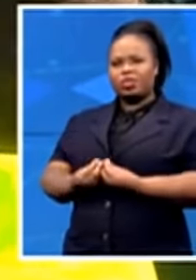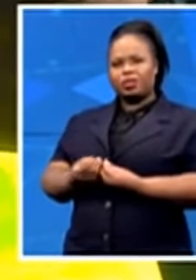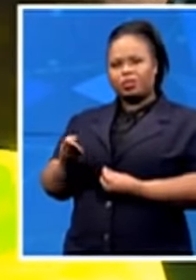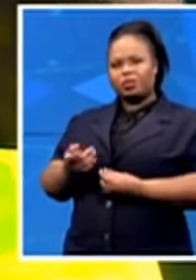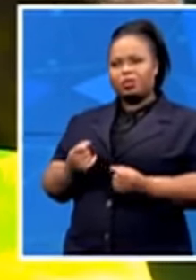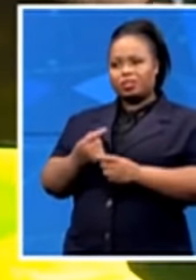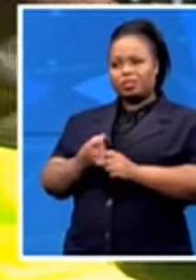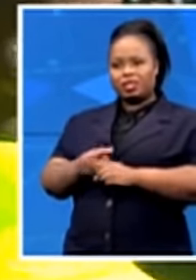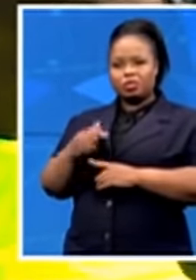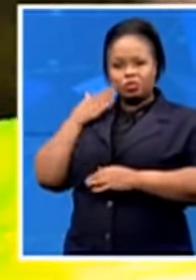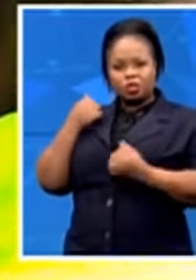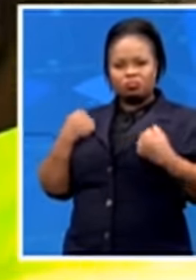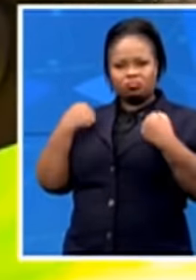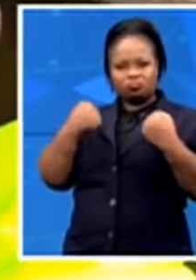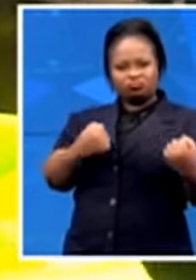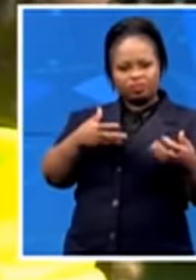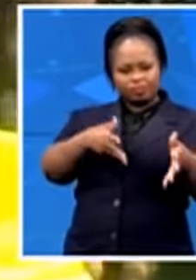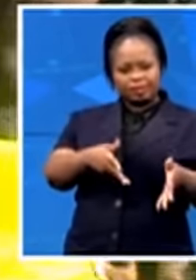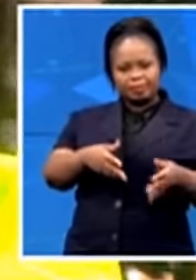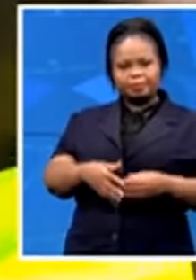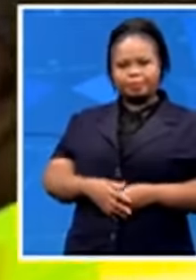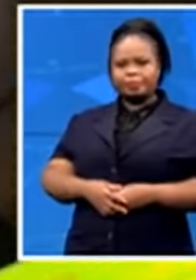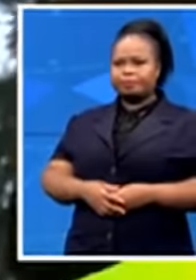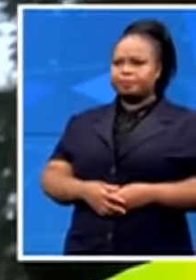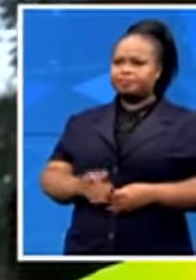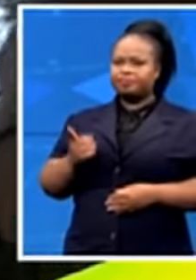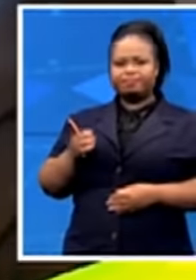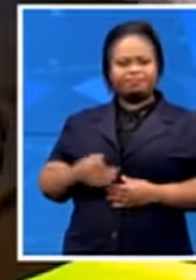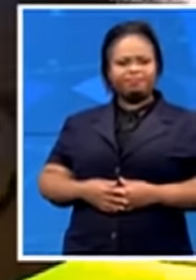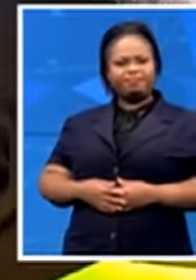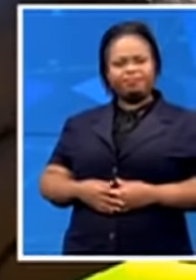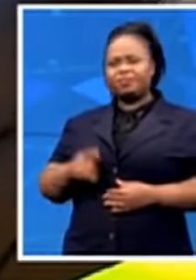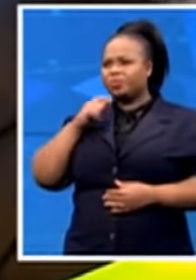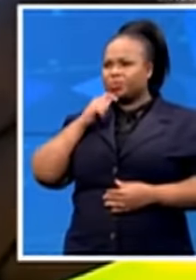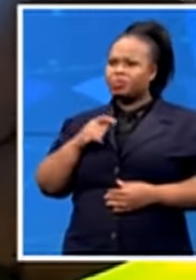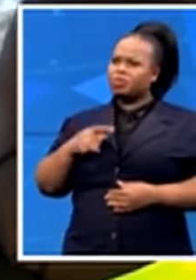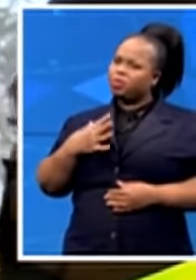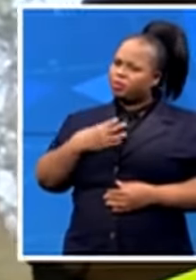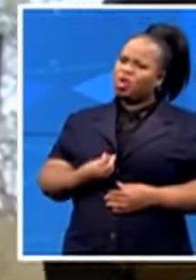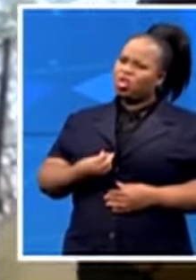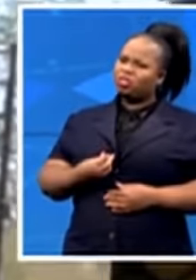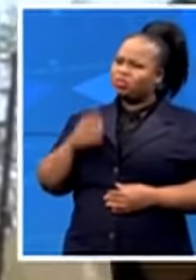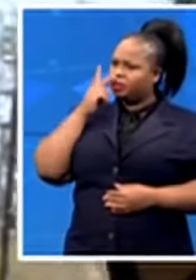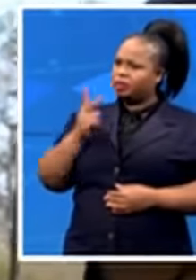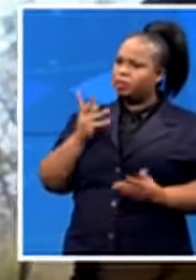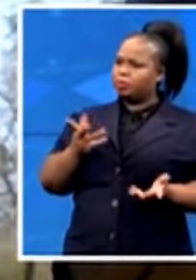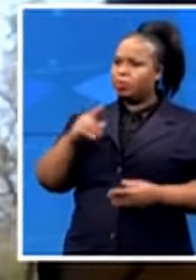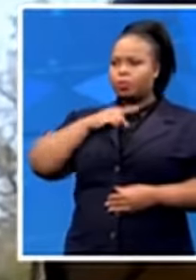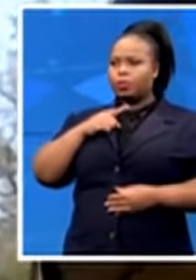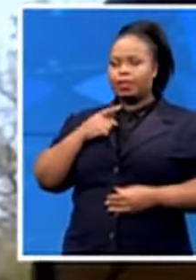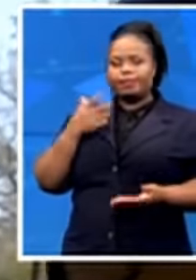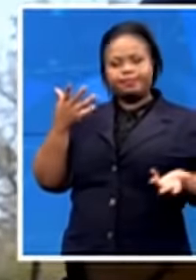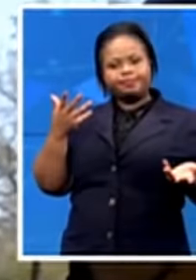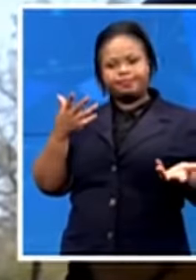this area. It must be also devastating for you as well, considering that, I mean, the demand